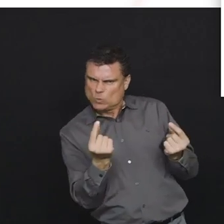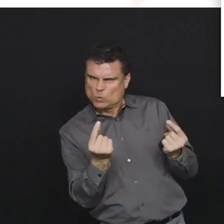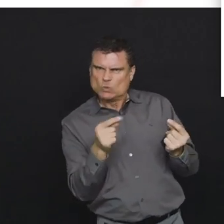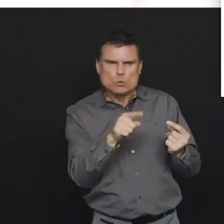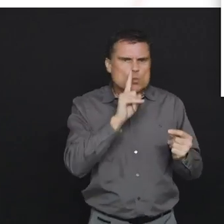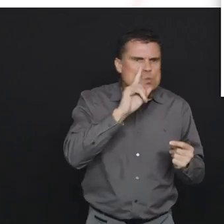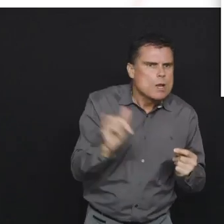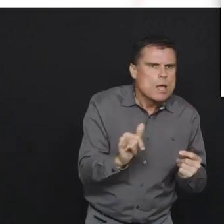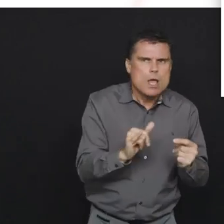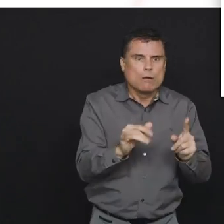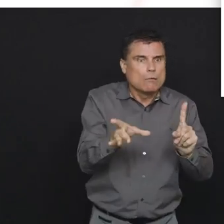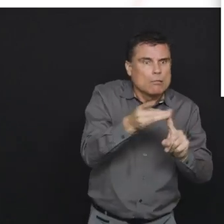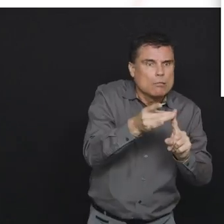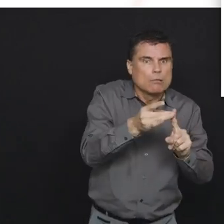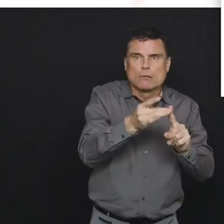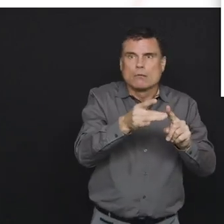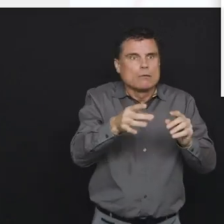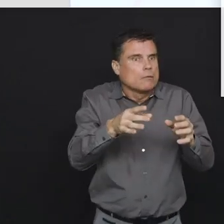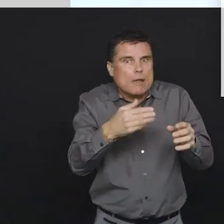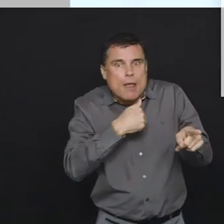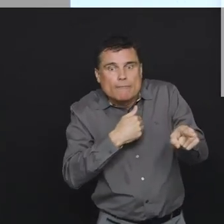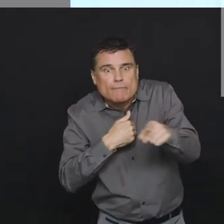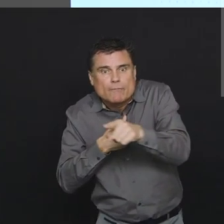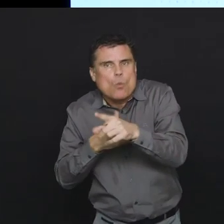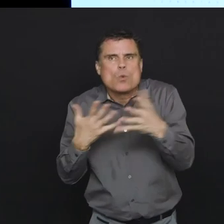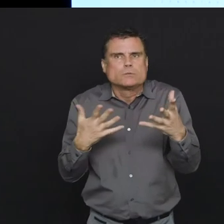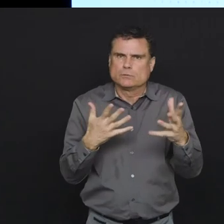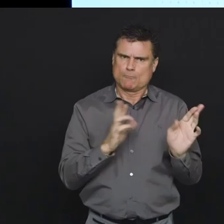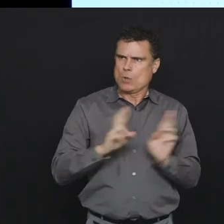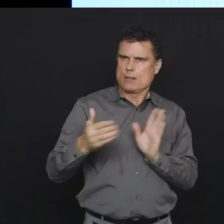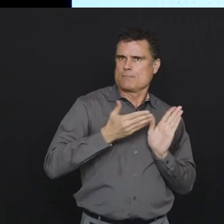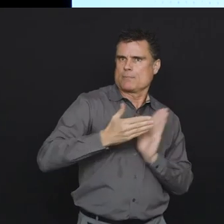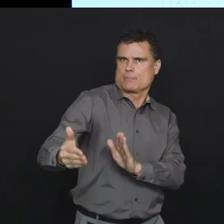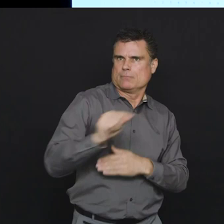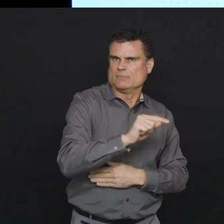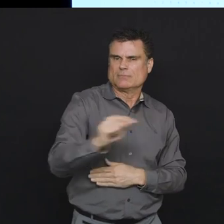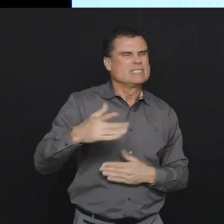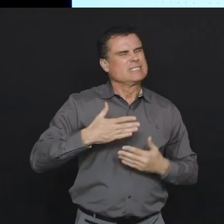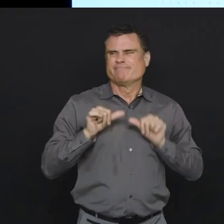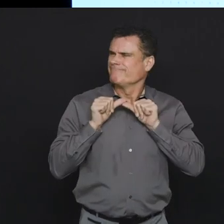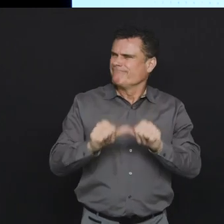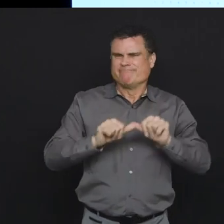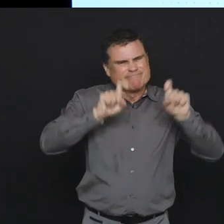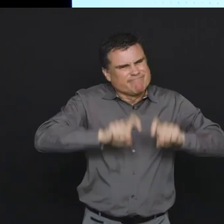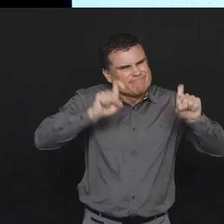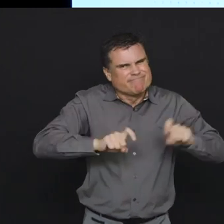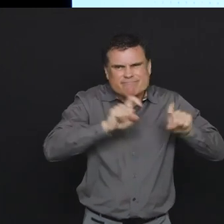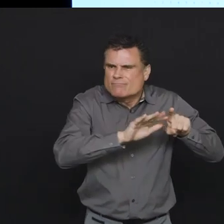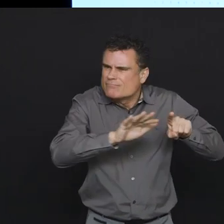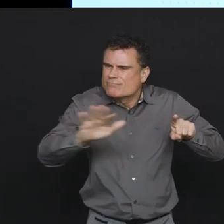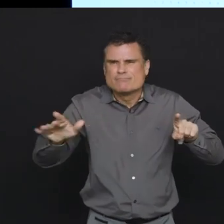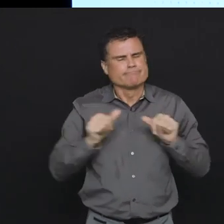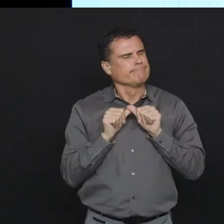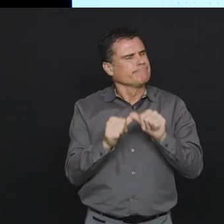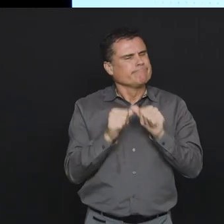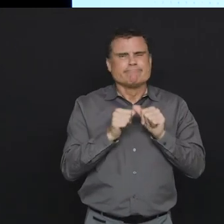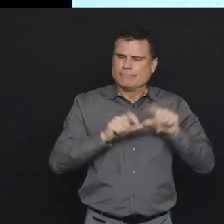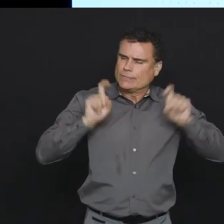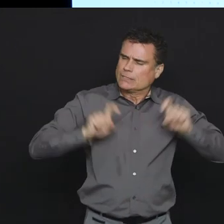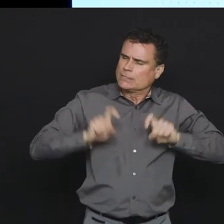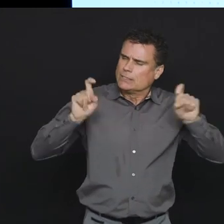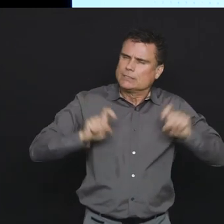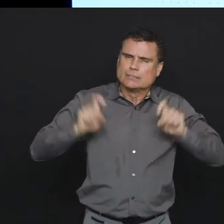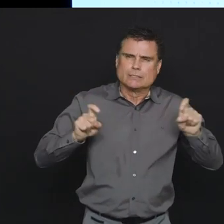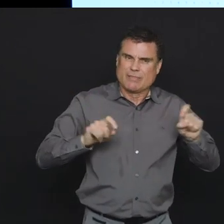on making sure we understand what's happening in those facilities. Having said that we have not stopped the volume of testing that we're